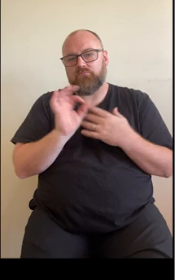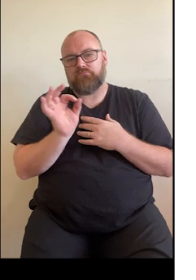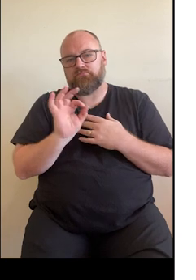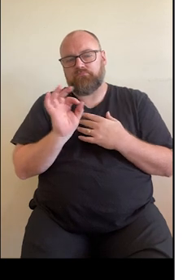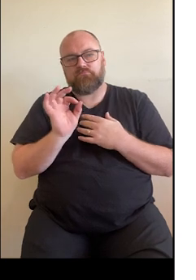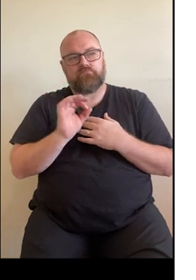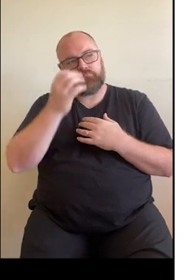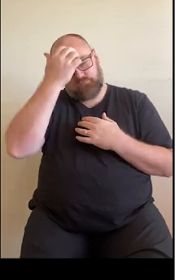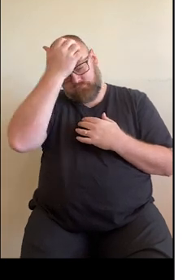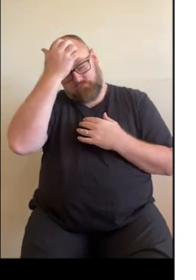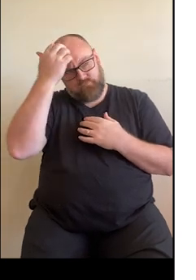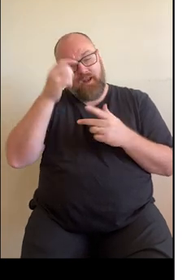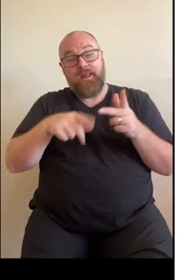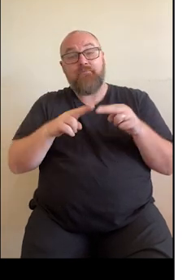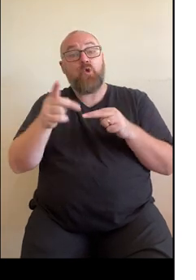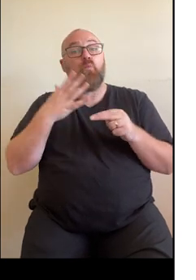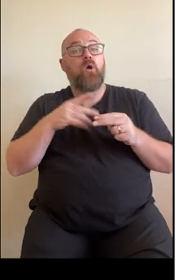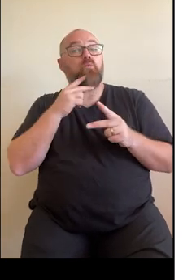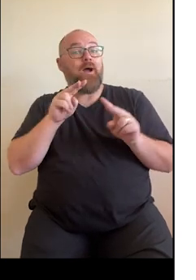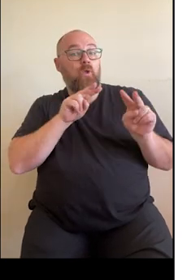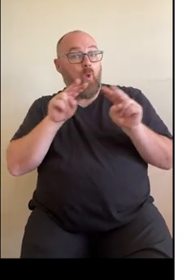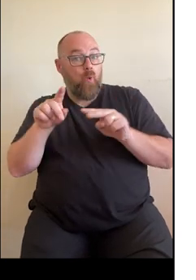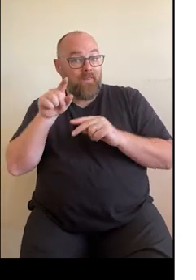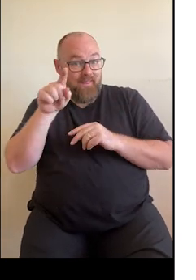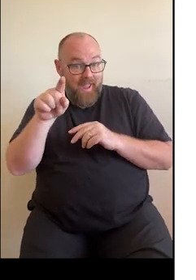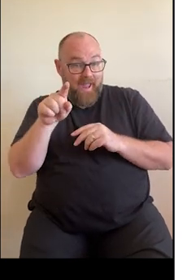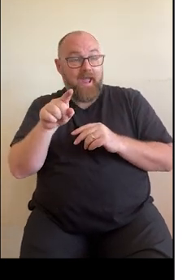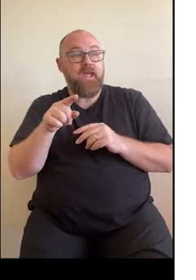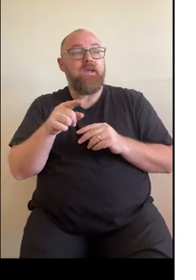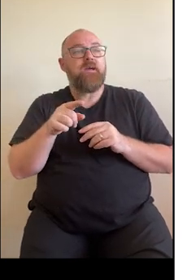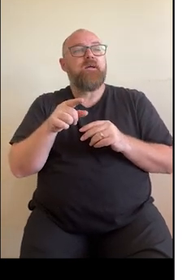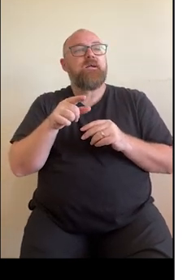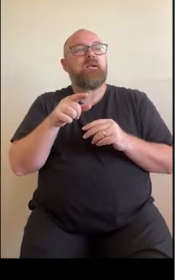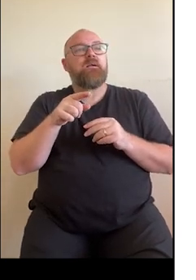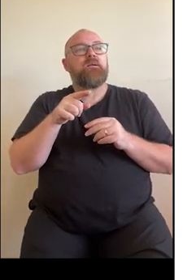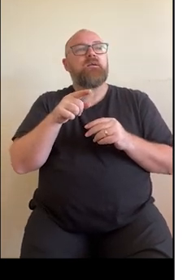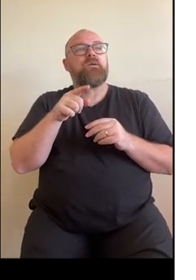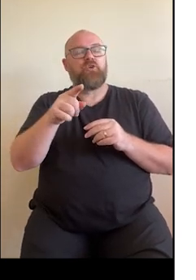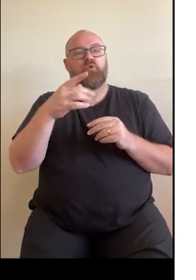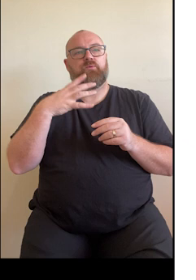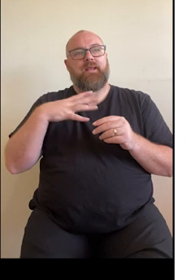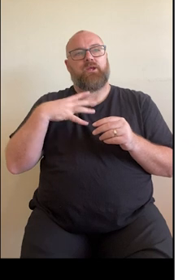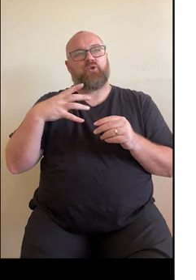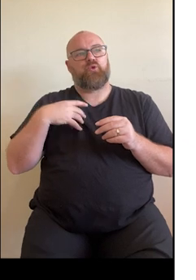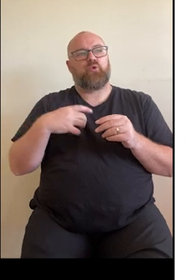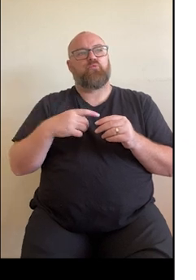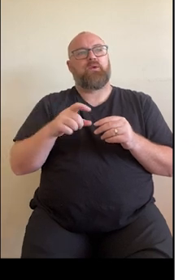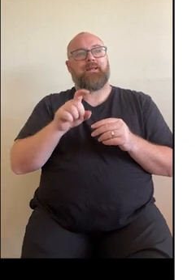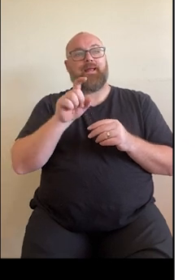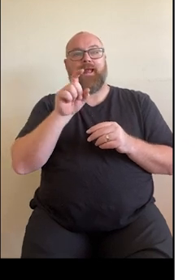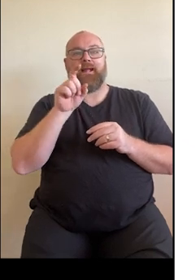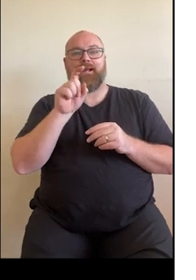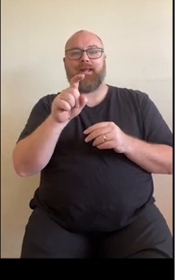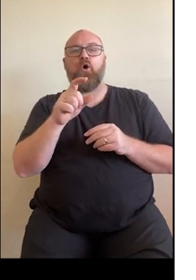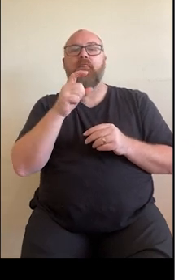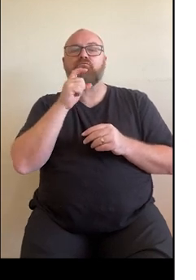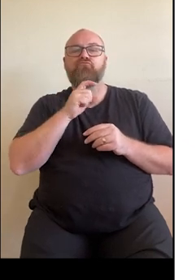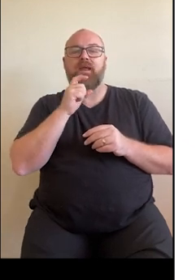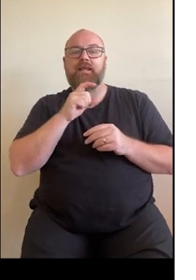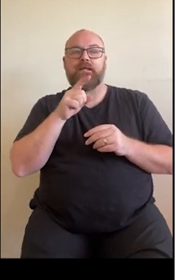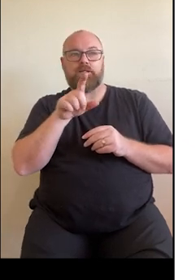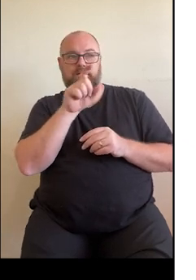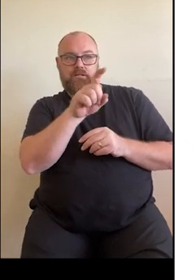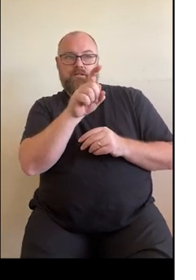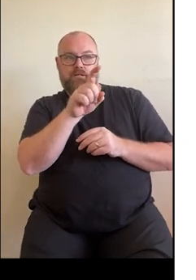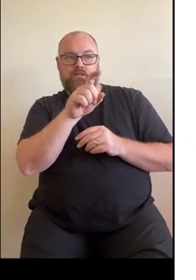If you wanted to view the medicines information in your discharge summary there, you would have to actually click on the little red hyperlink.